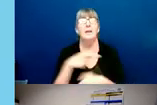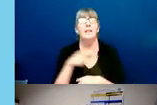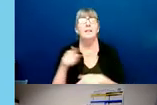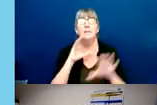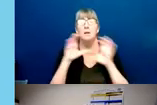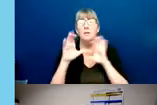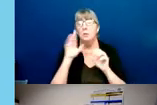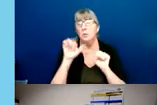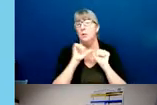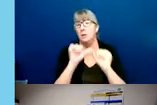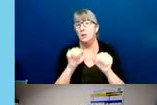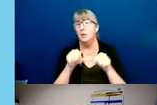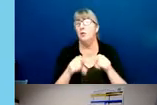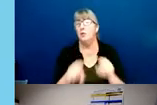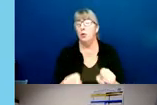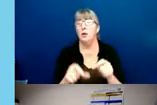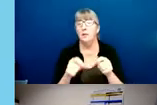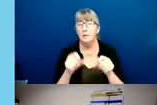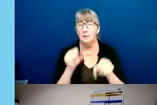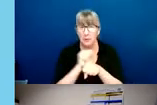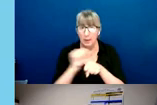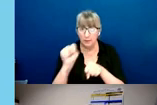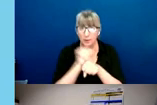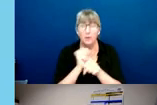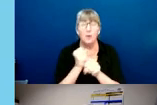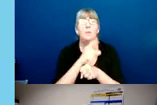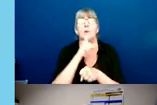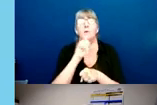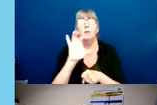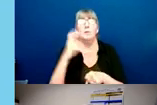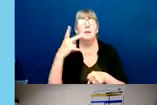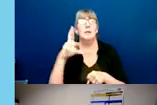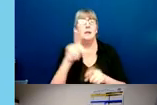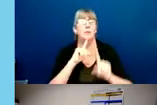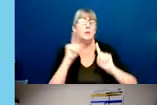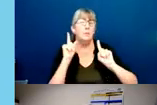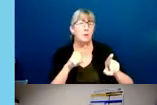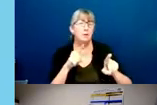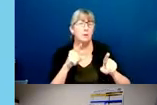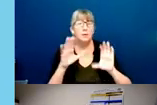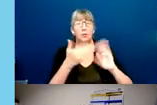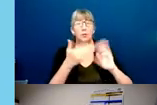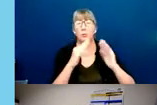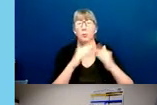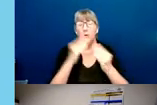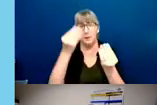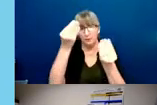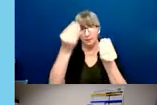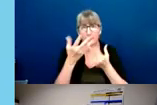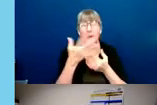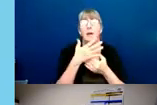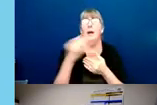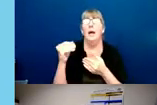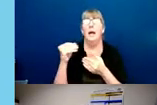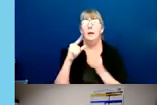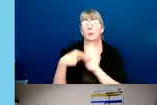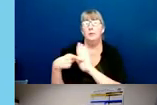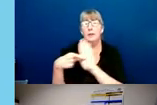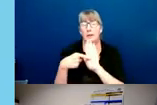engagement effort to ensure CPD is being responsive to the community feedback and reflecting the comments we're hearing.